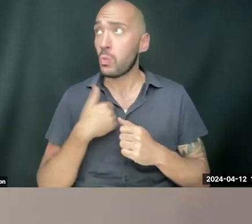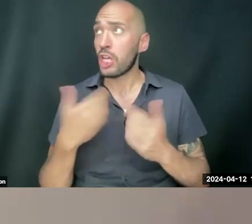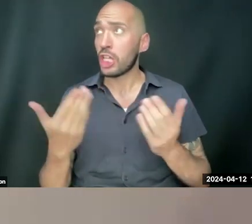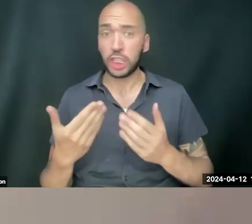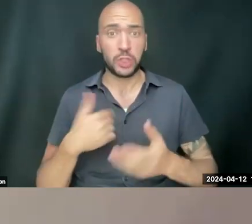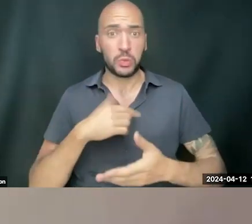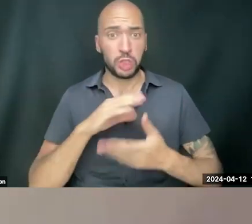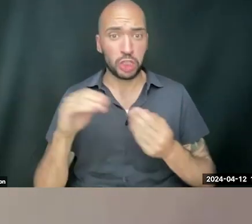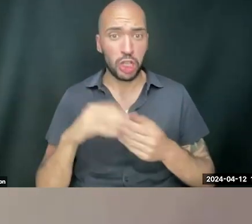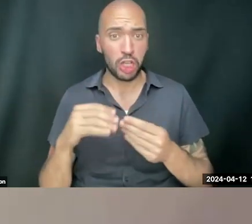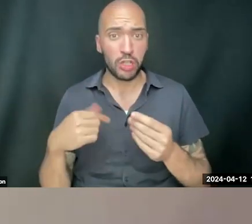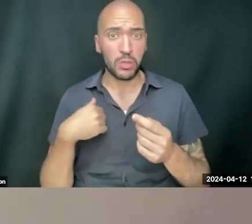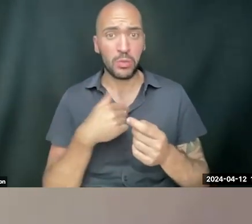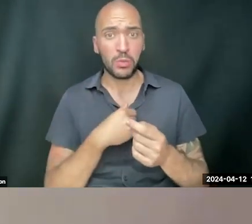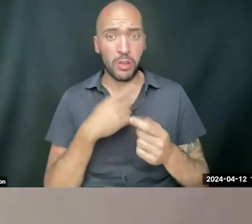we are.